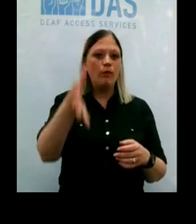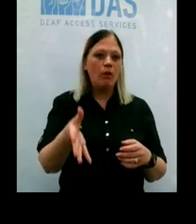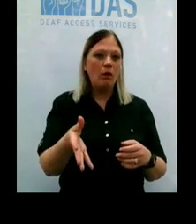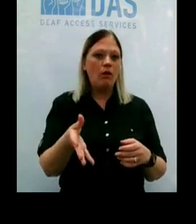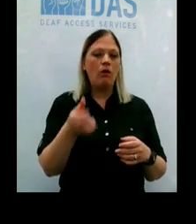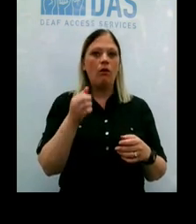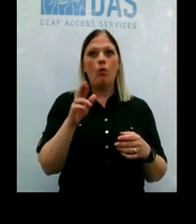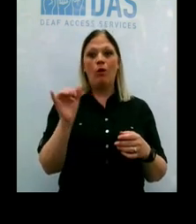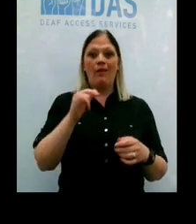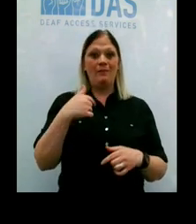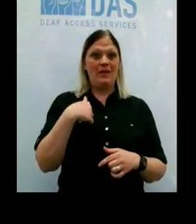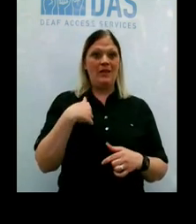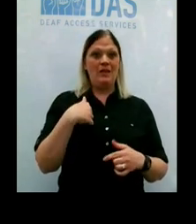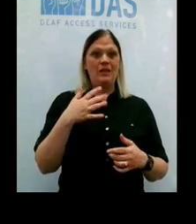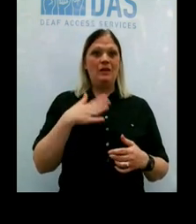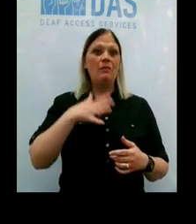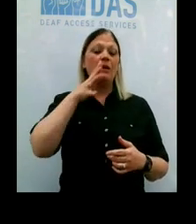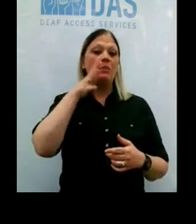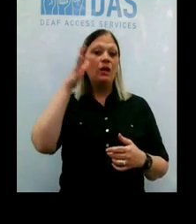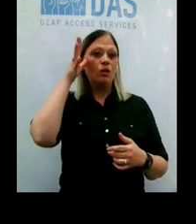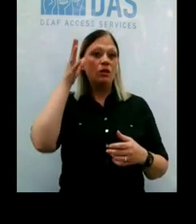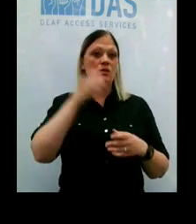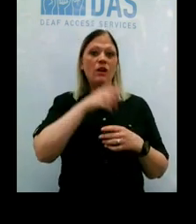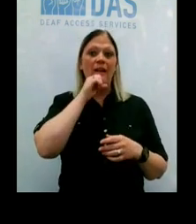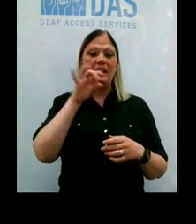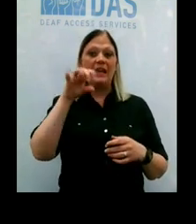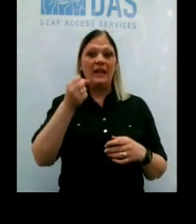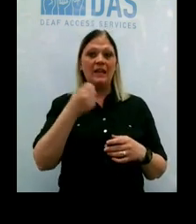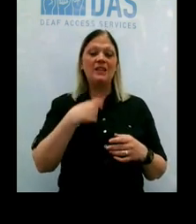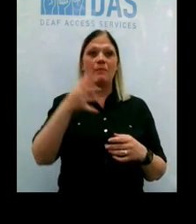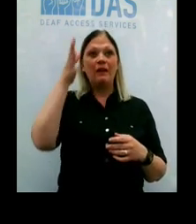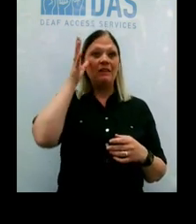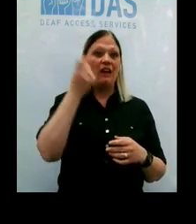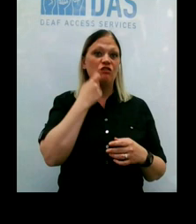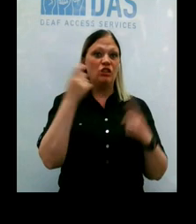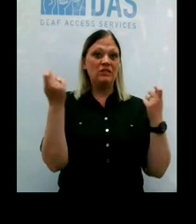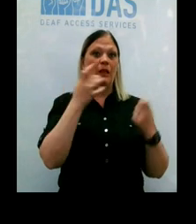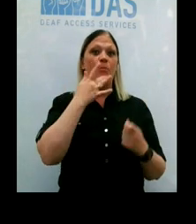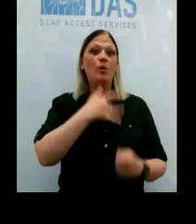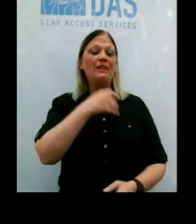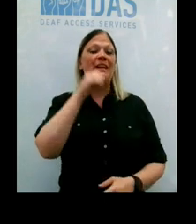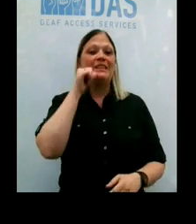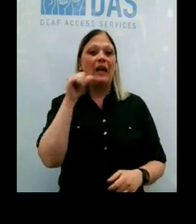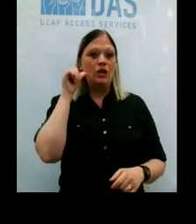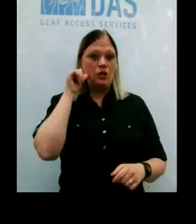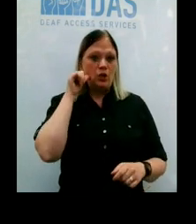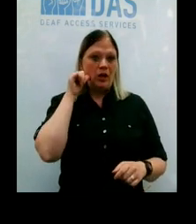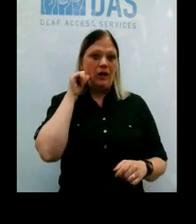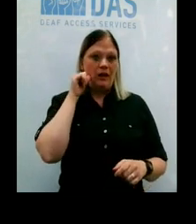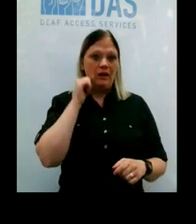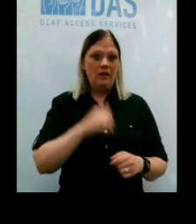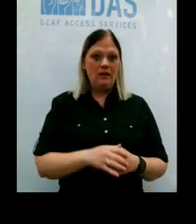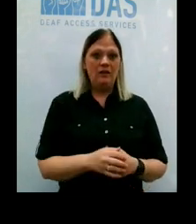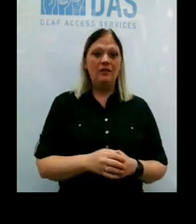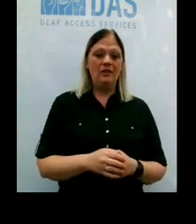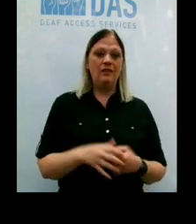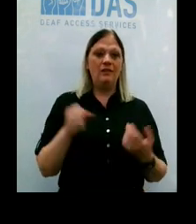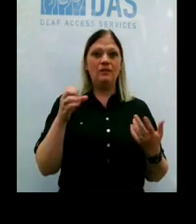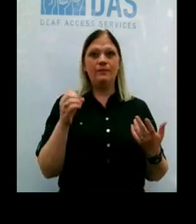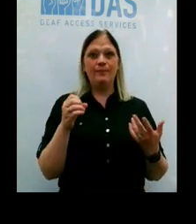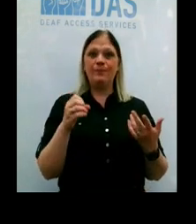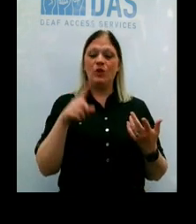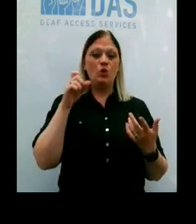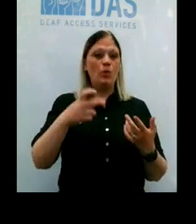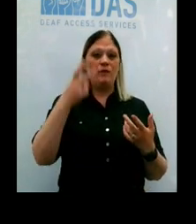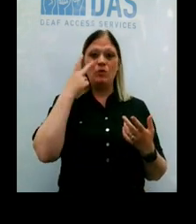you know, depending like me, my parents are in their 80s. Actually, my dad just celebrated his birthday yesterday. So, but, you know, we have to see them